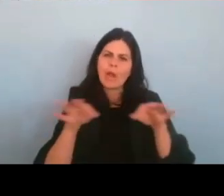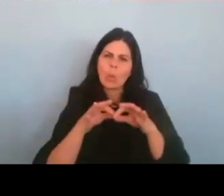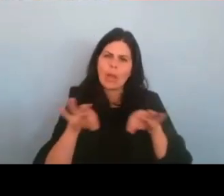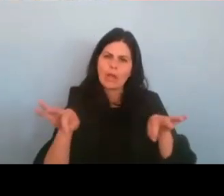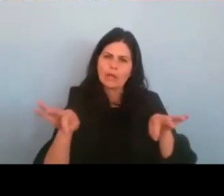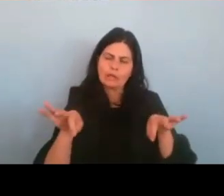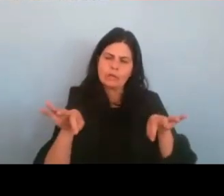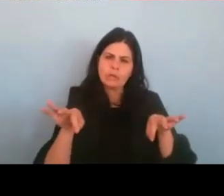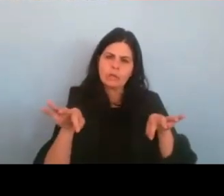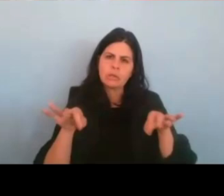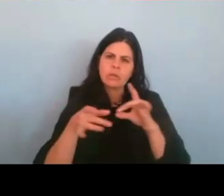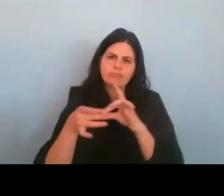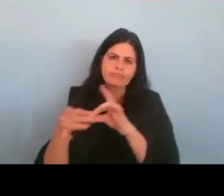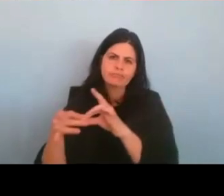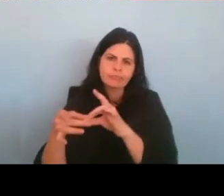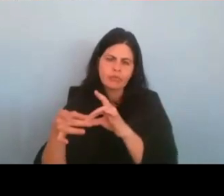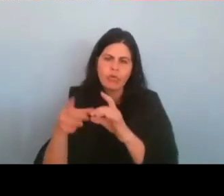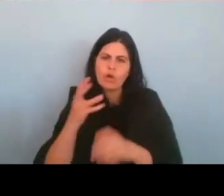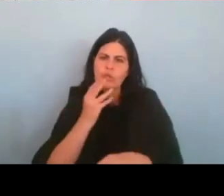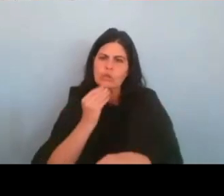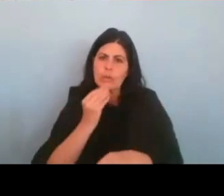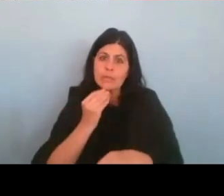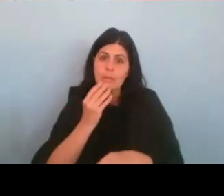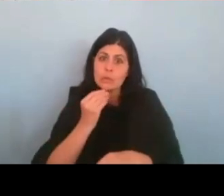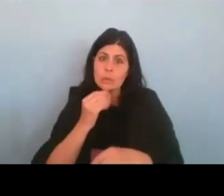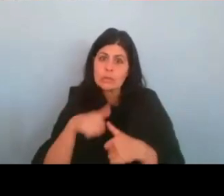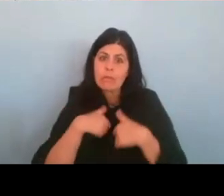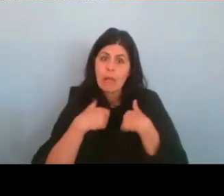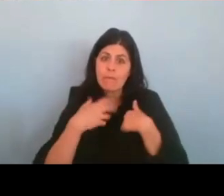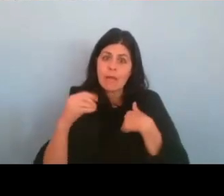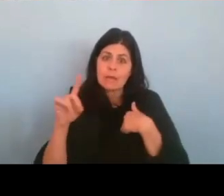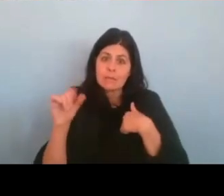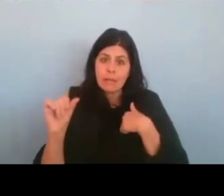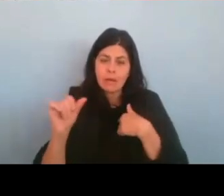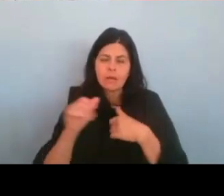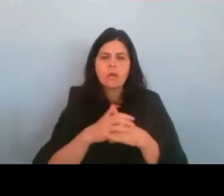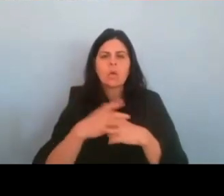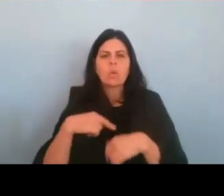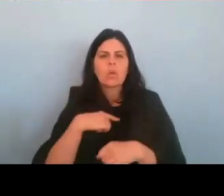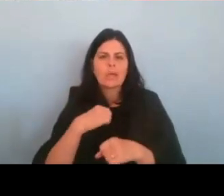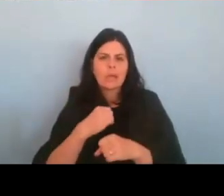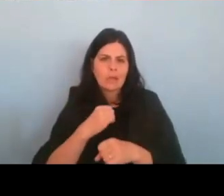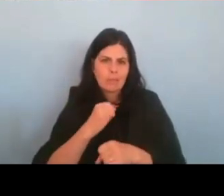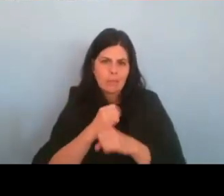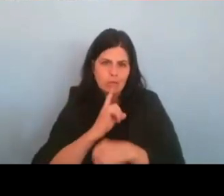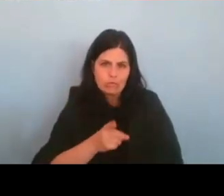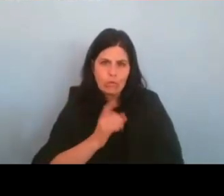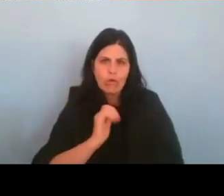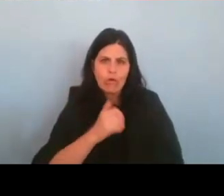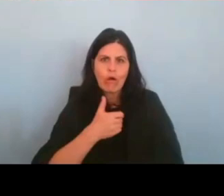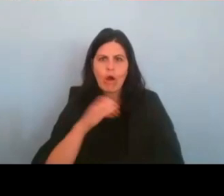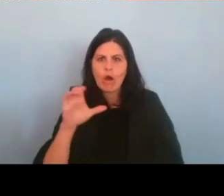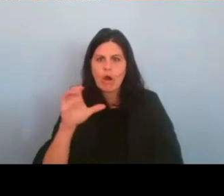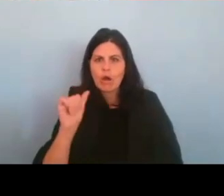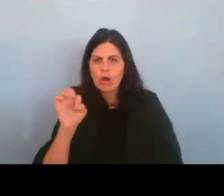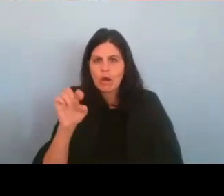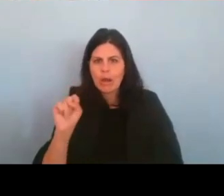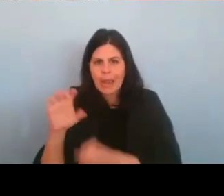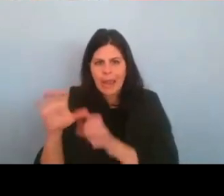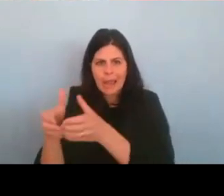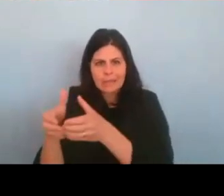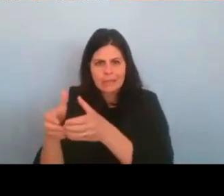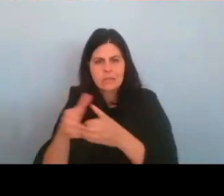uh, Judaism and Jewish life and disability. Um, we made sure our cast and crew were, had